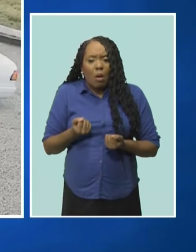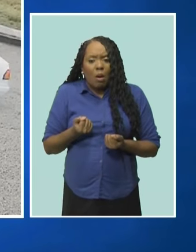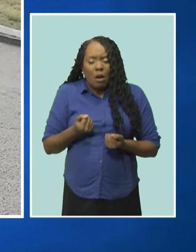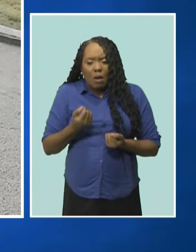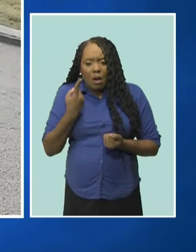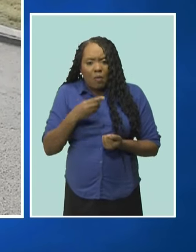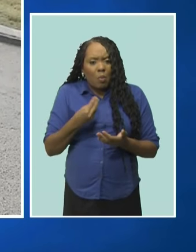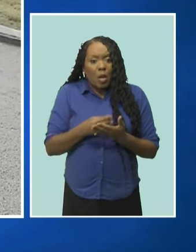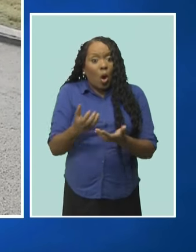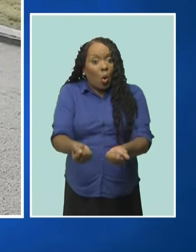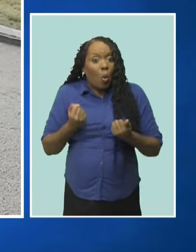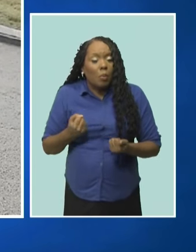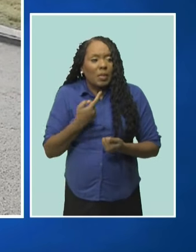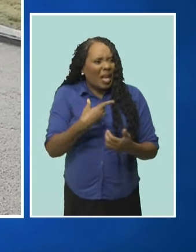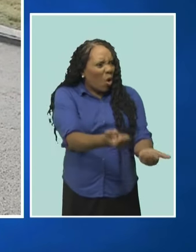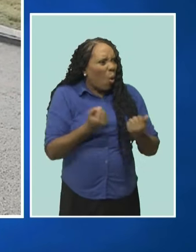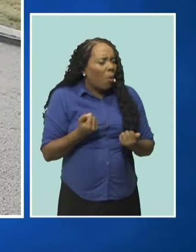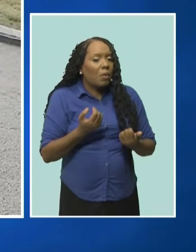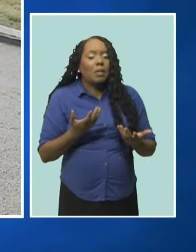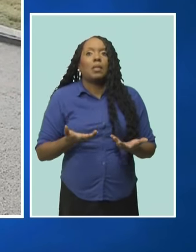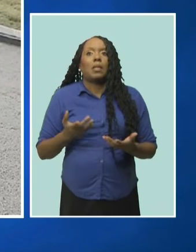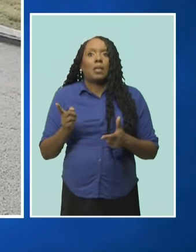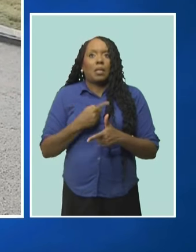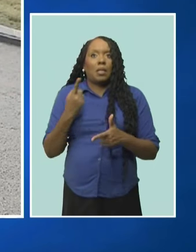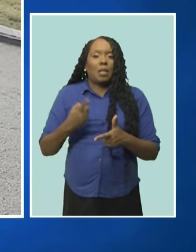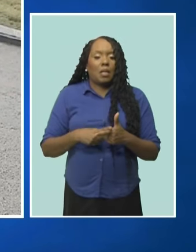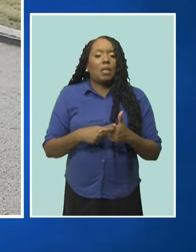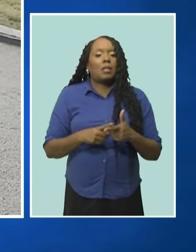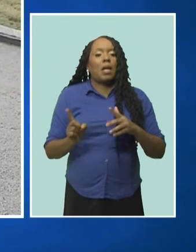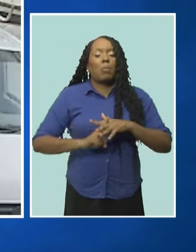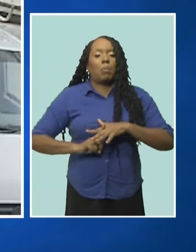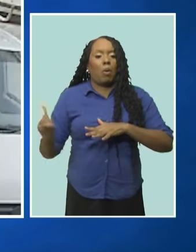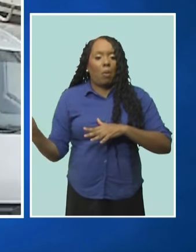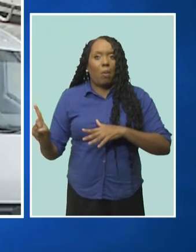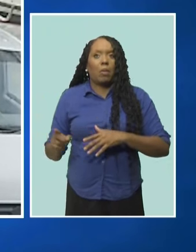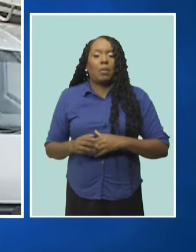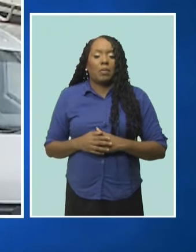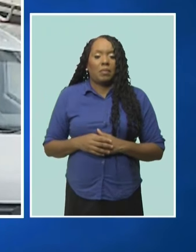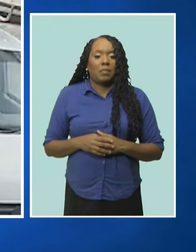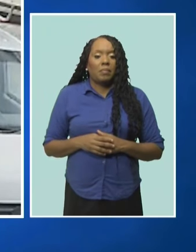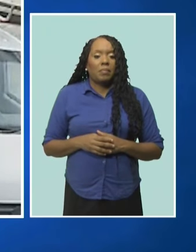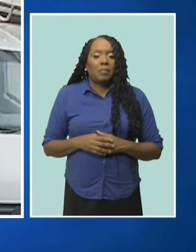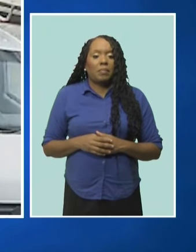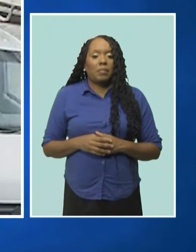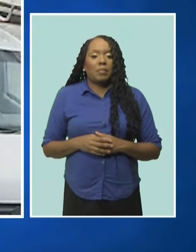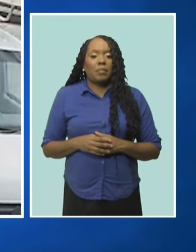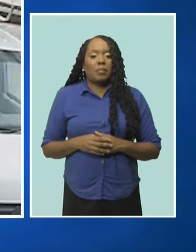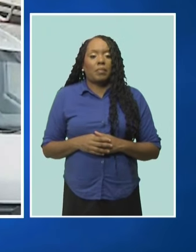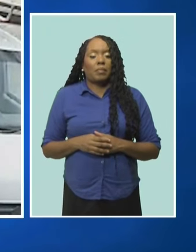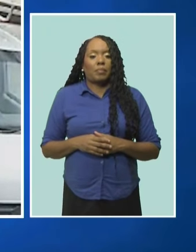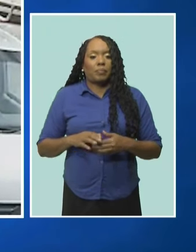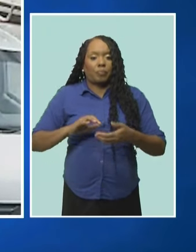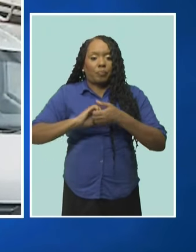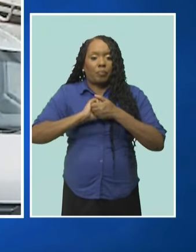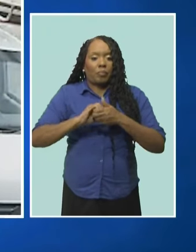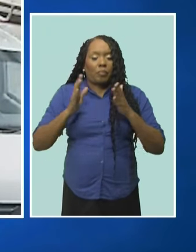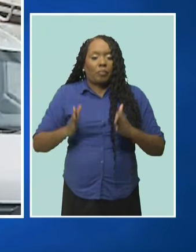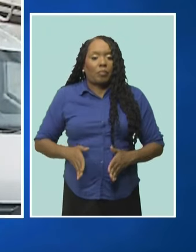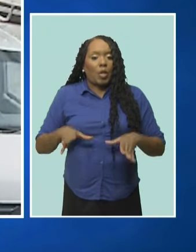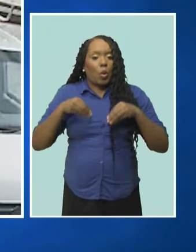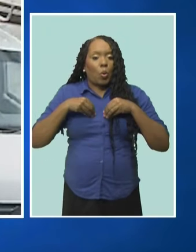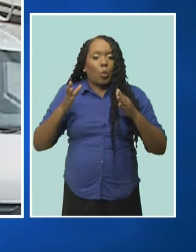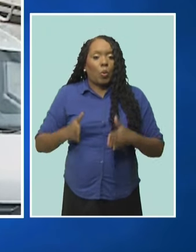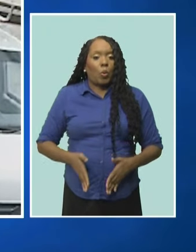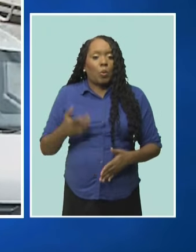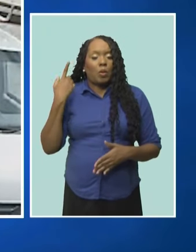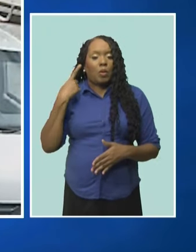it. The bandits then returned to the vehicle and fled the scene. Speaking to CBC today, proprietor Juanita Hewitt, who declined